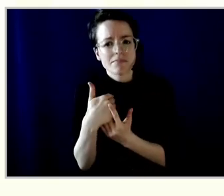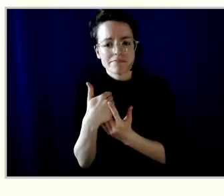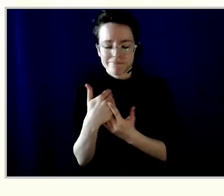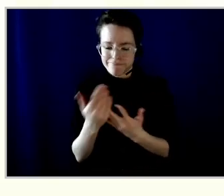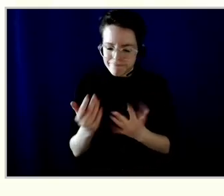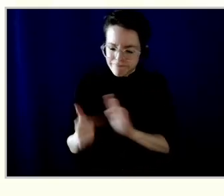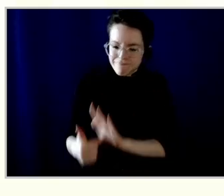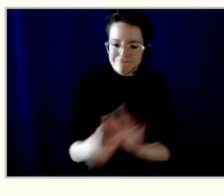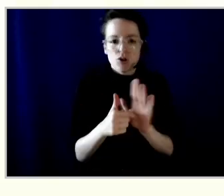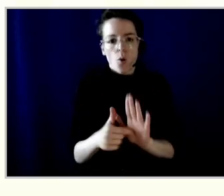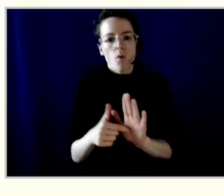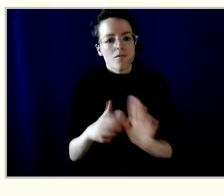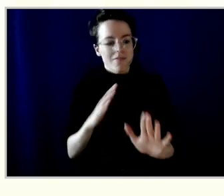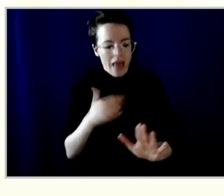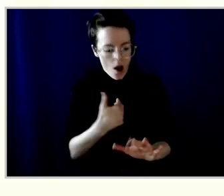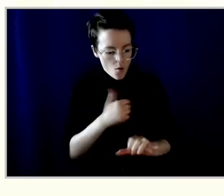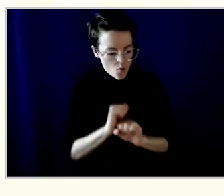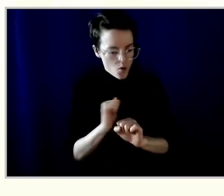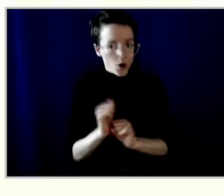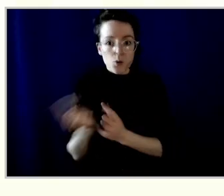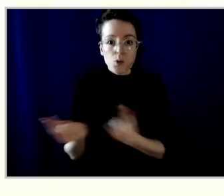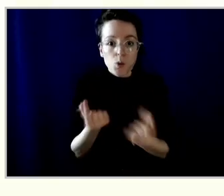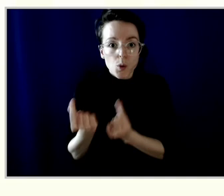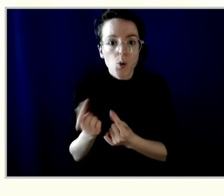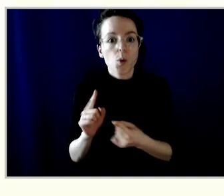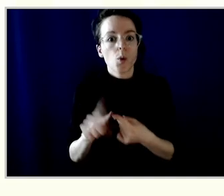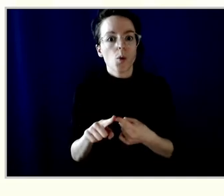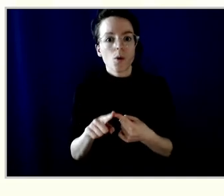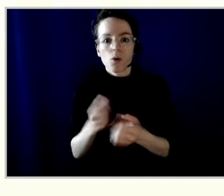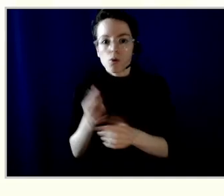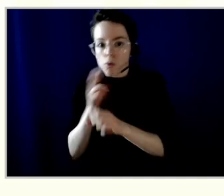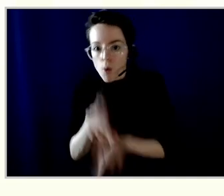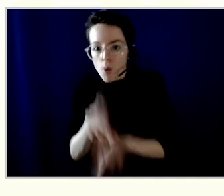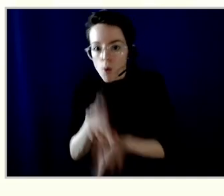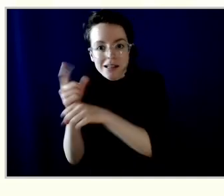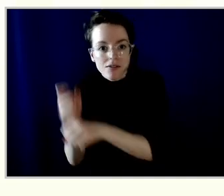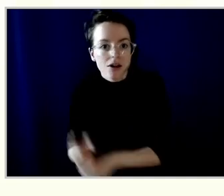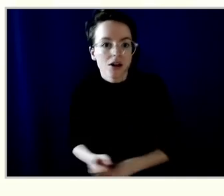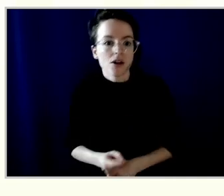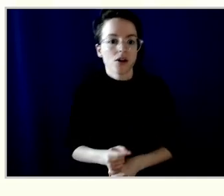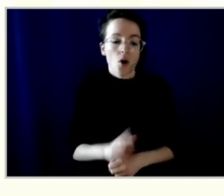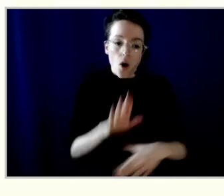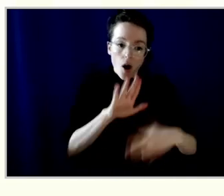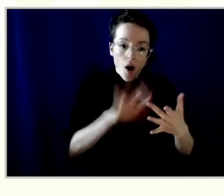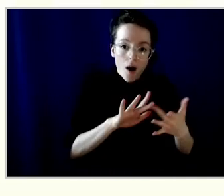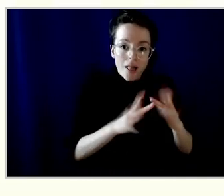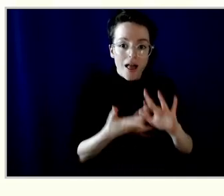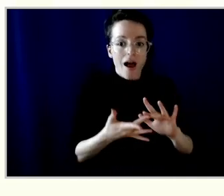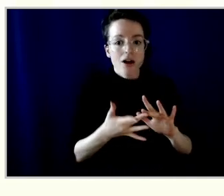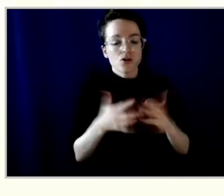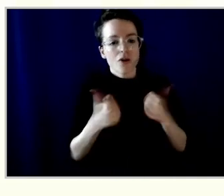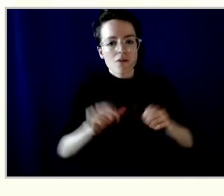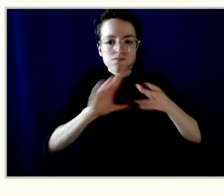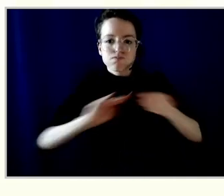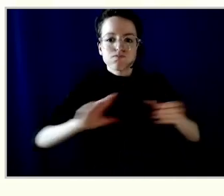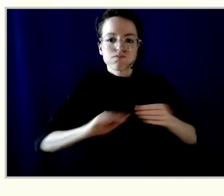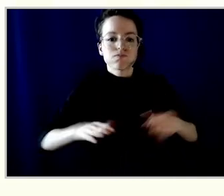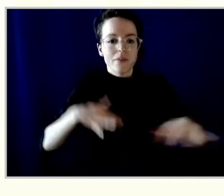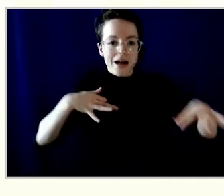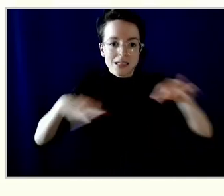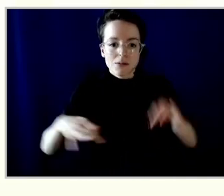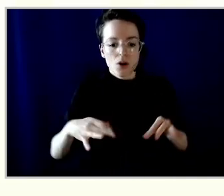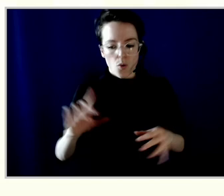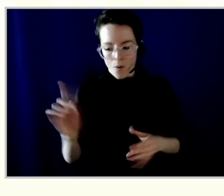and certainly online as we try to provide stories of where our funding is going towards. I think we also do try to